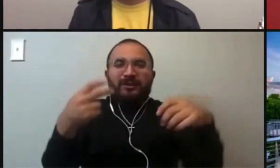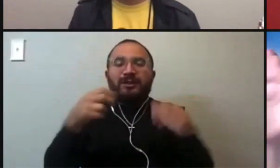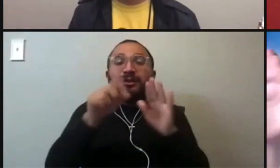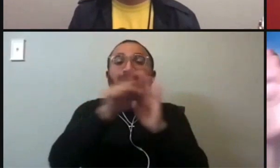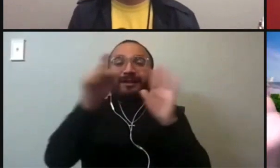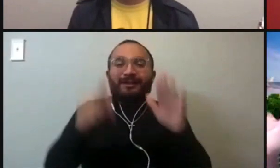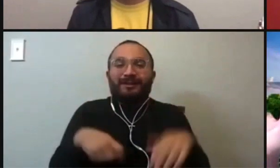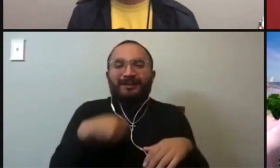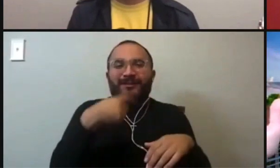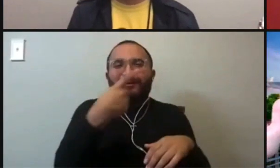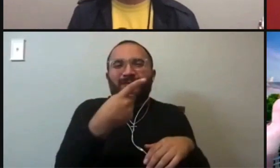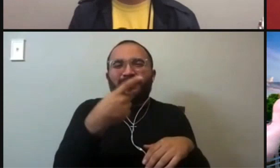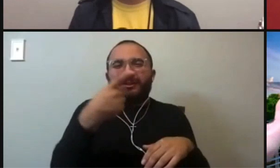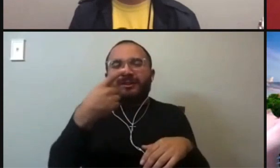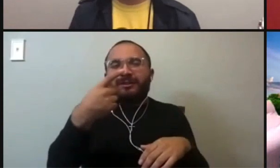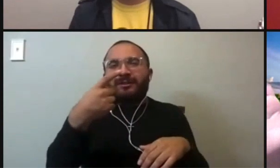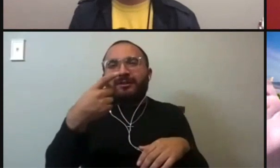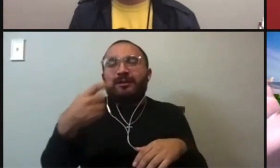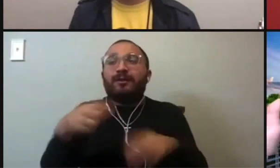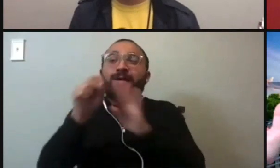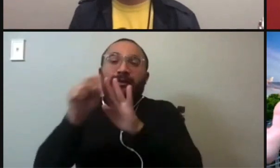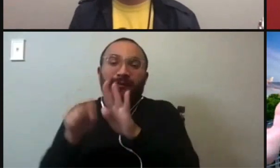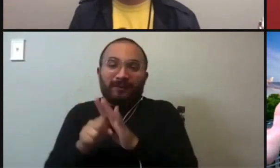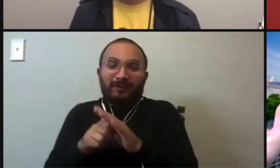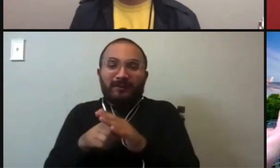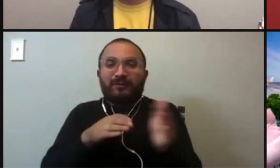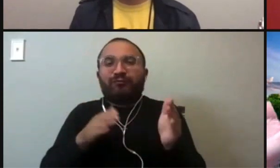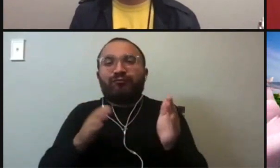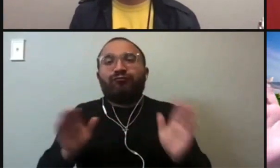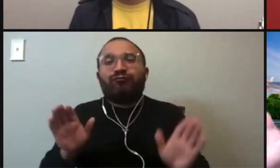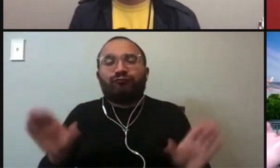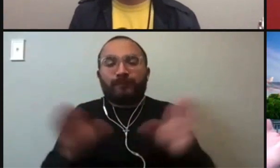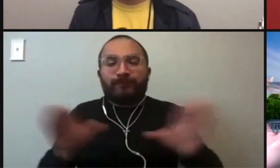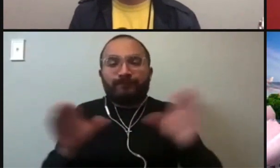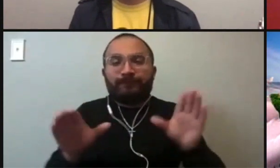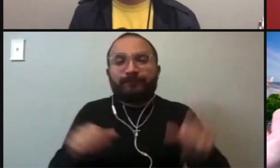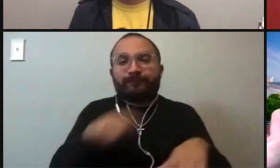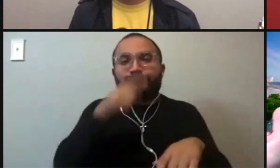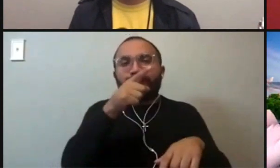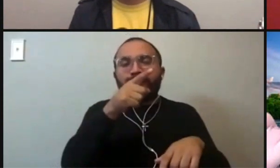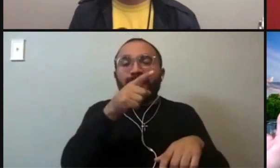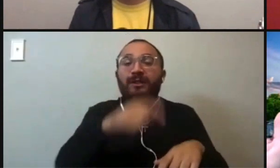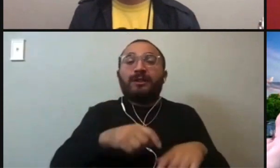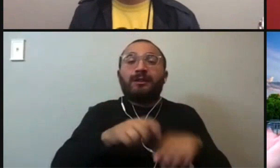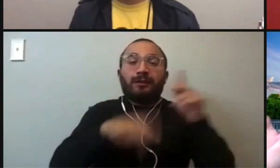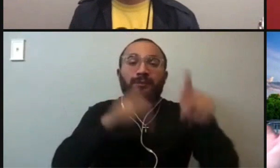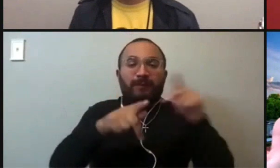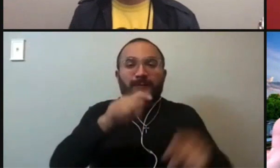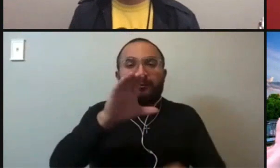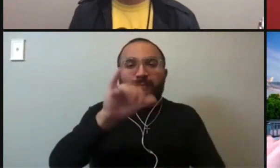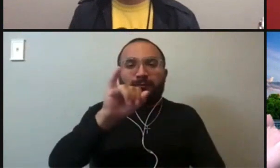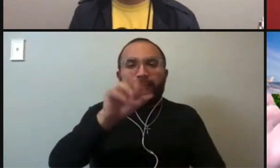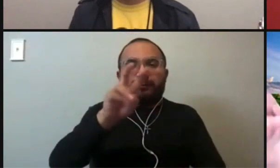We have a Supreme Court of Texas, which is where all civil cases end up. But that also includes civil, family,